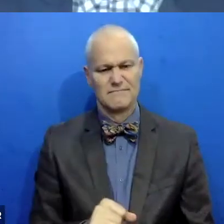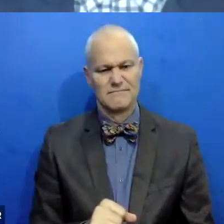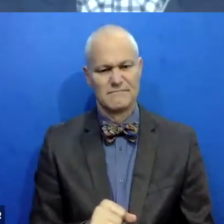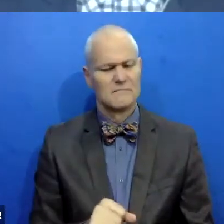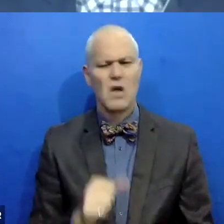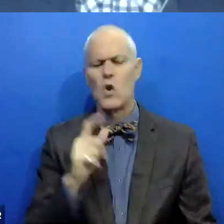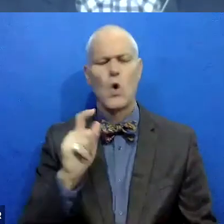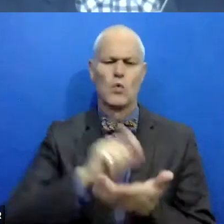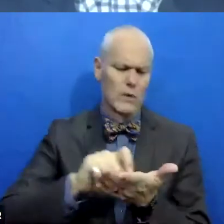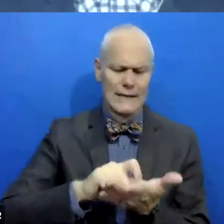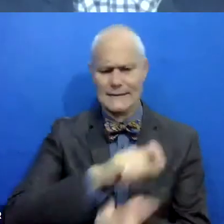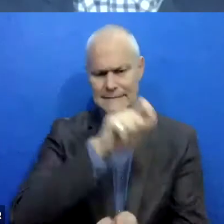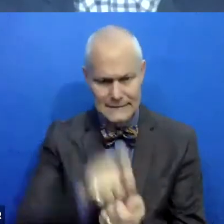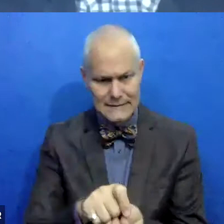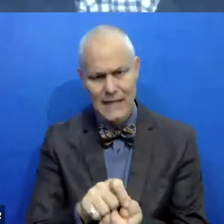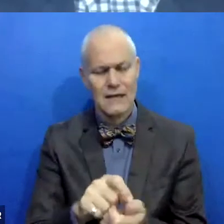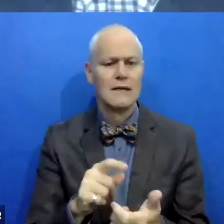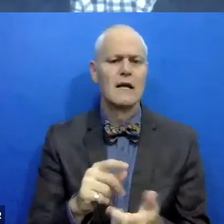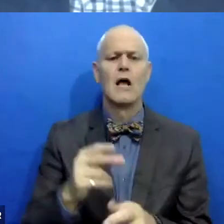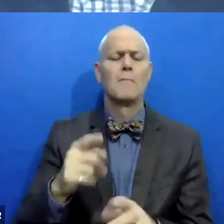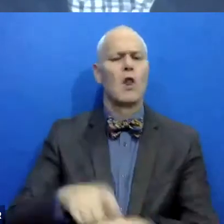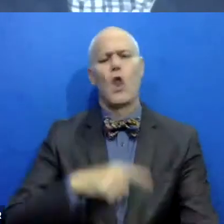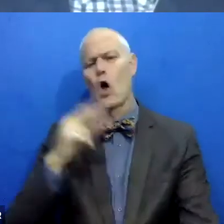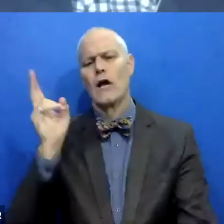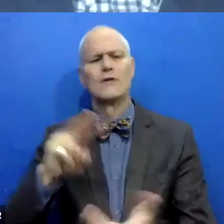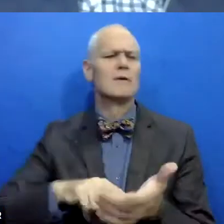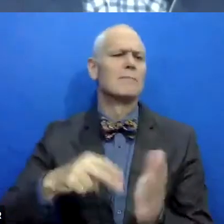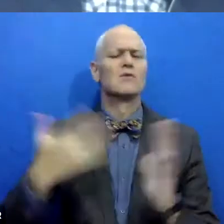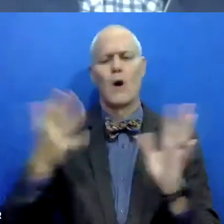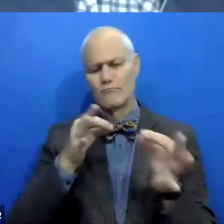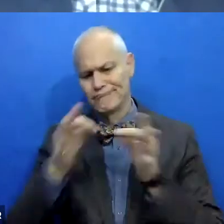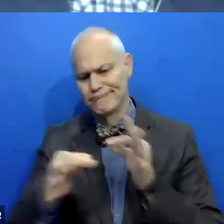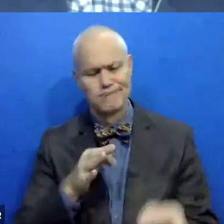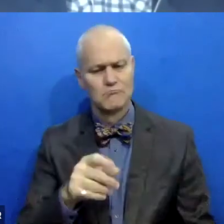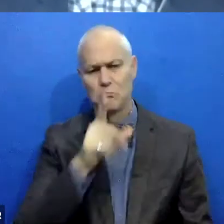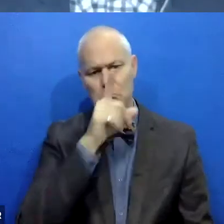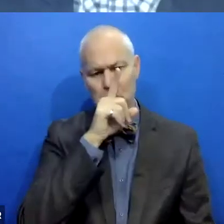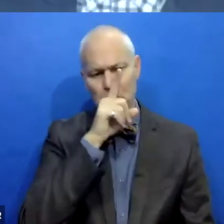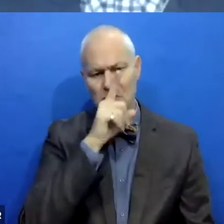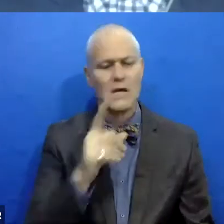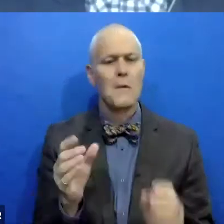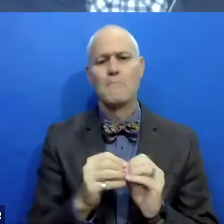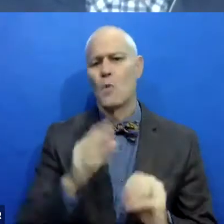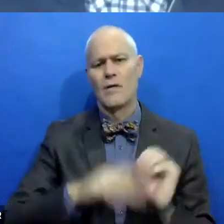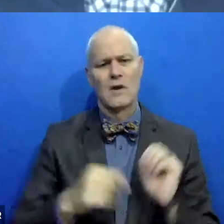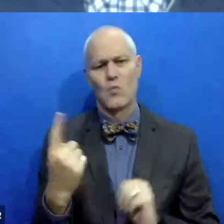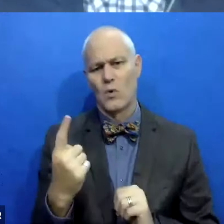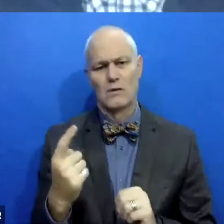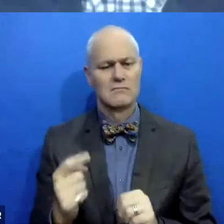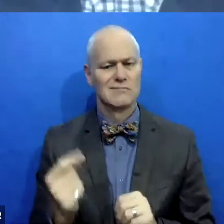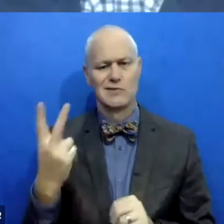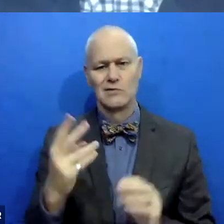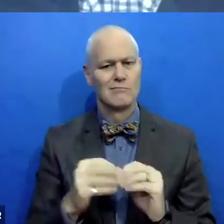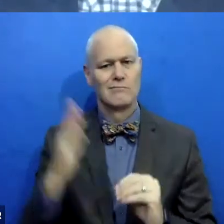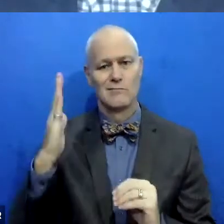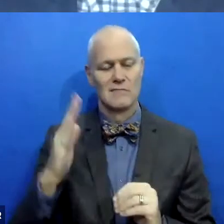precise description of here's what long history means. Um, it's gotta be more than one or two charges and they have, some of them have